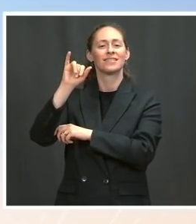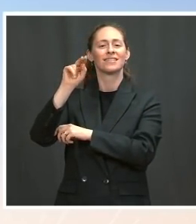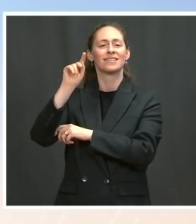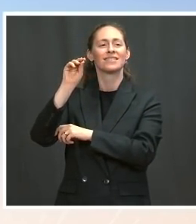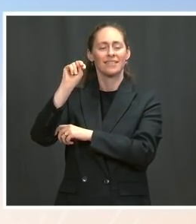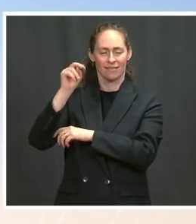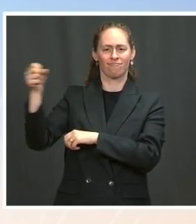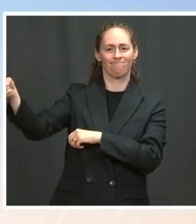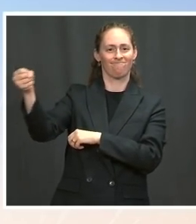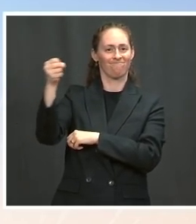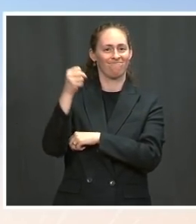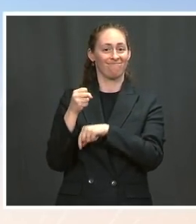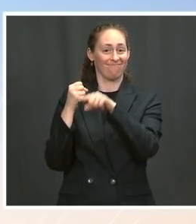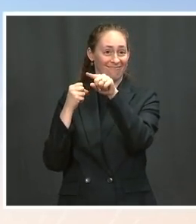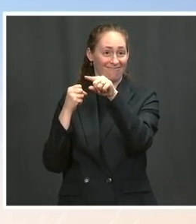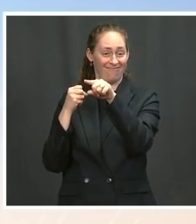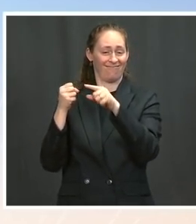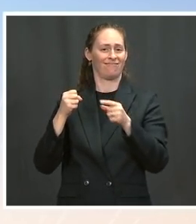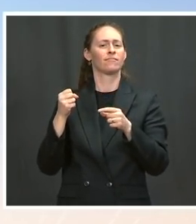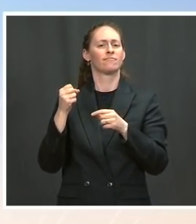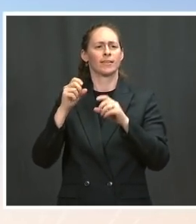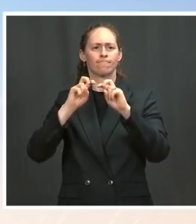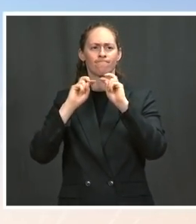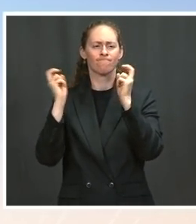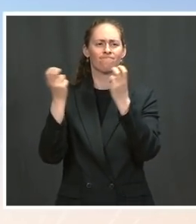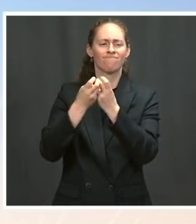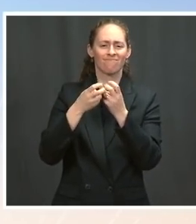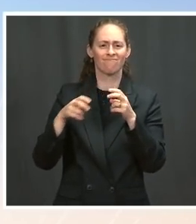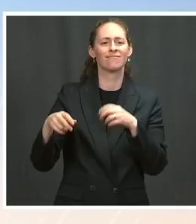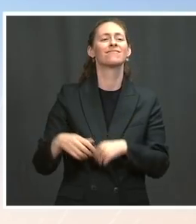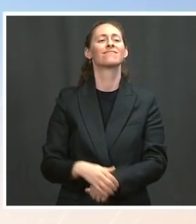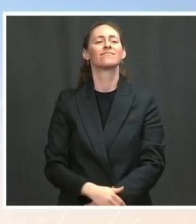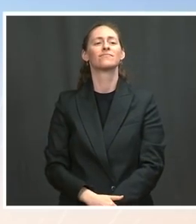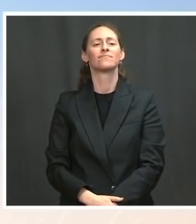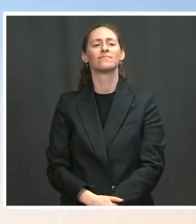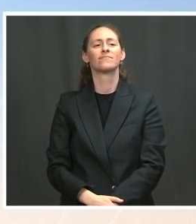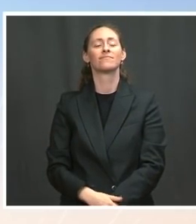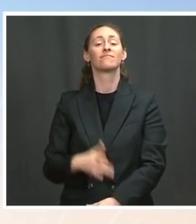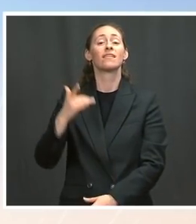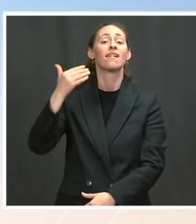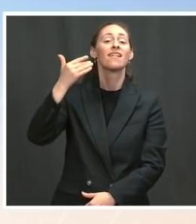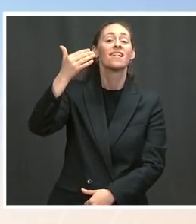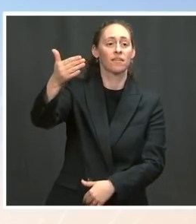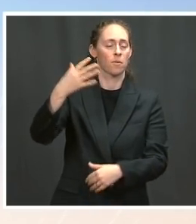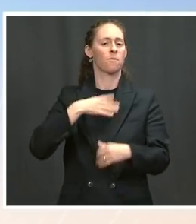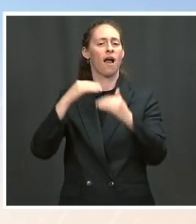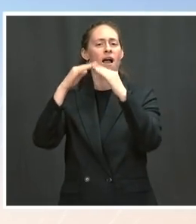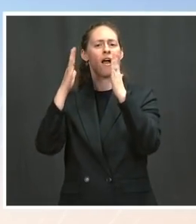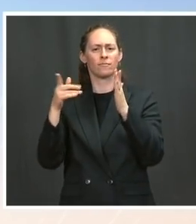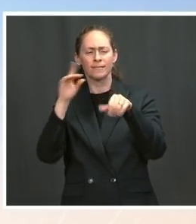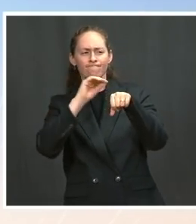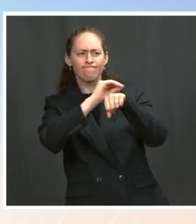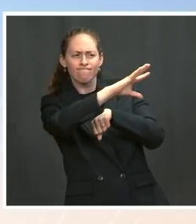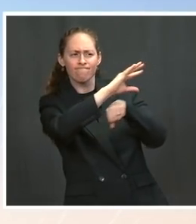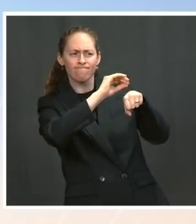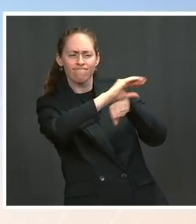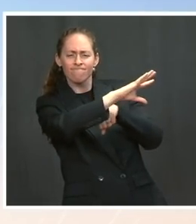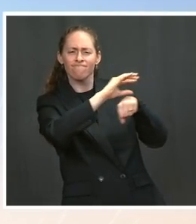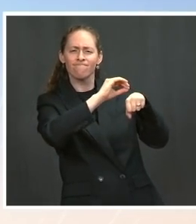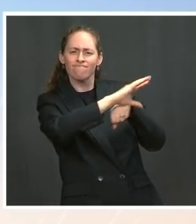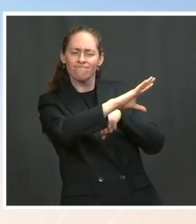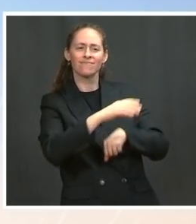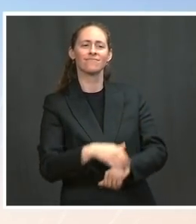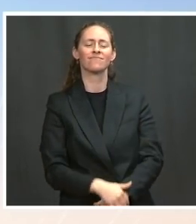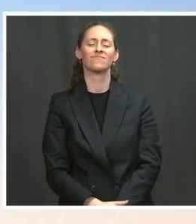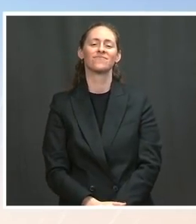Advisers. In 2004, Secretary Yellen began her third tenure at the Federal Reserve, this time as president of the Federal